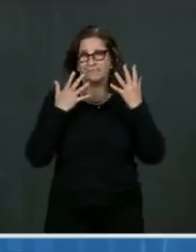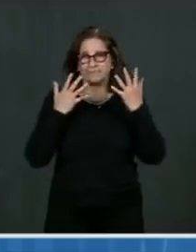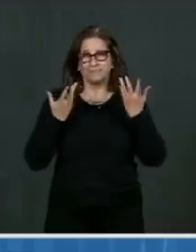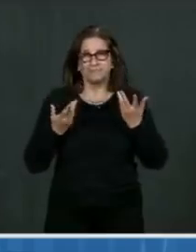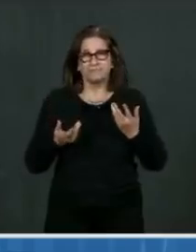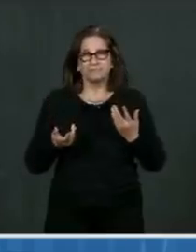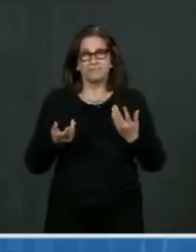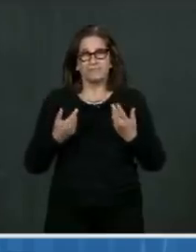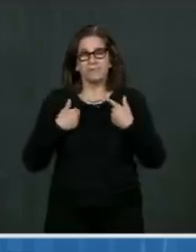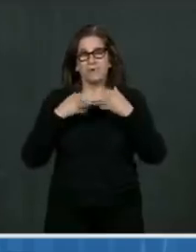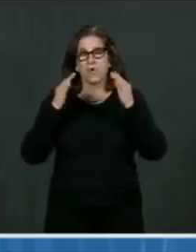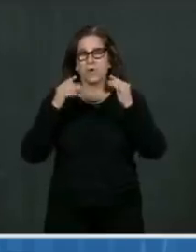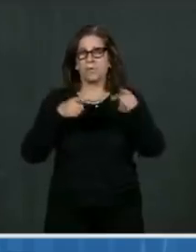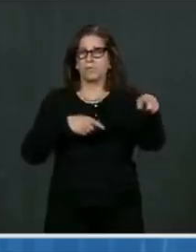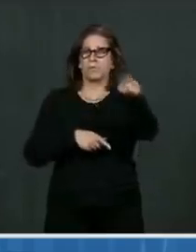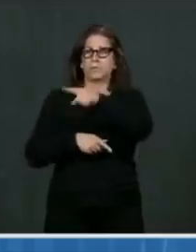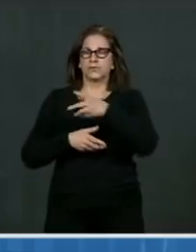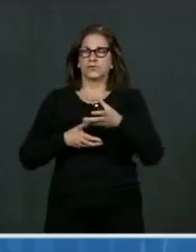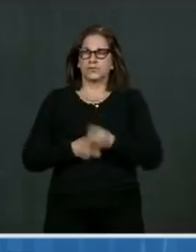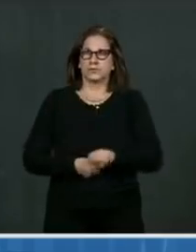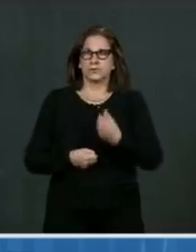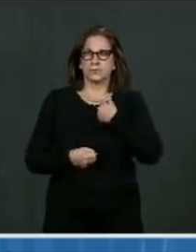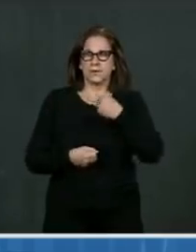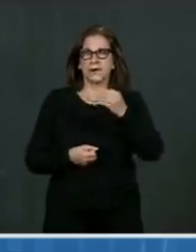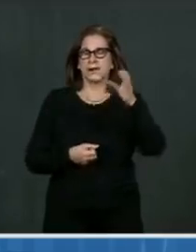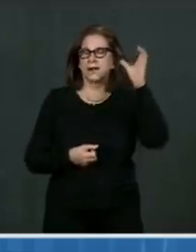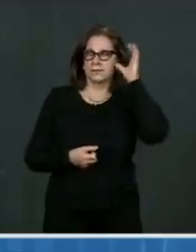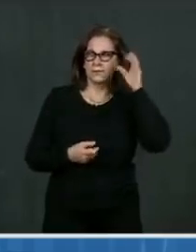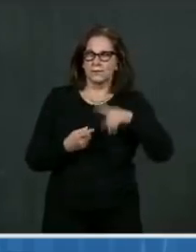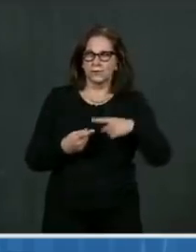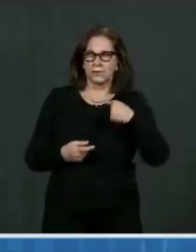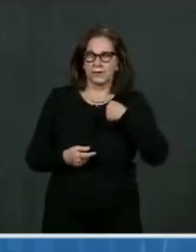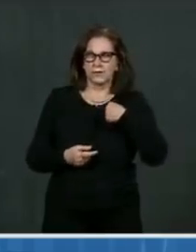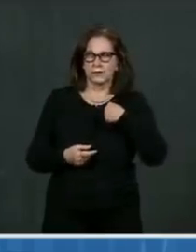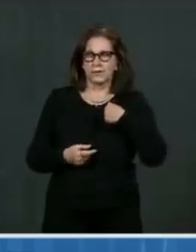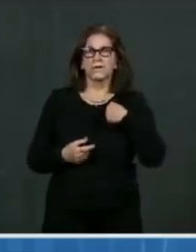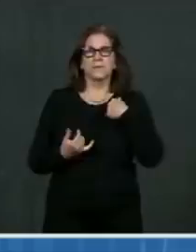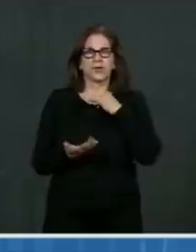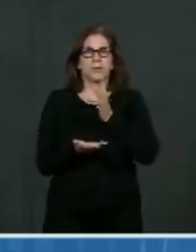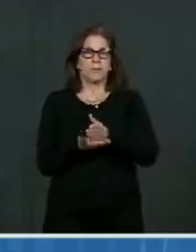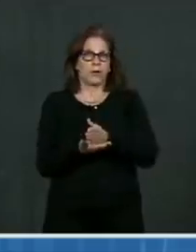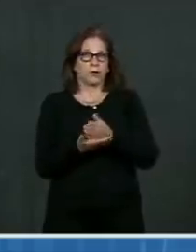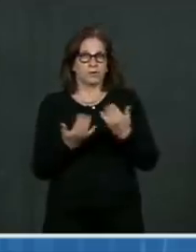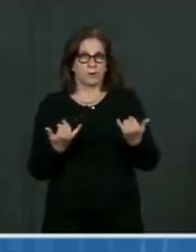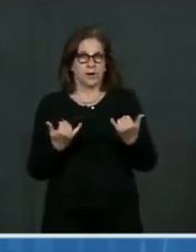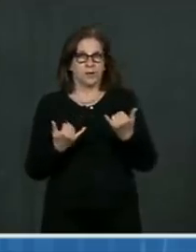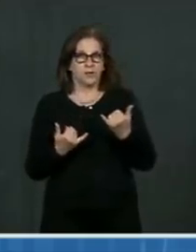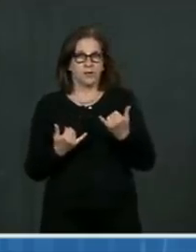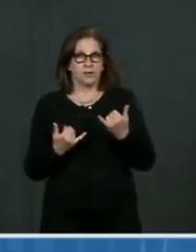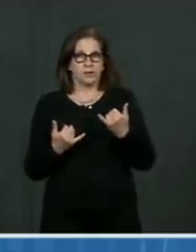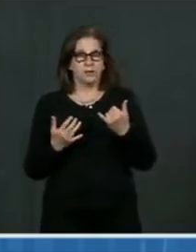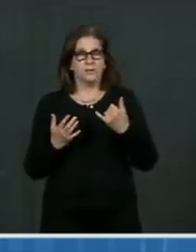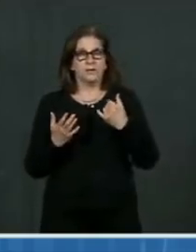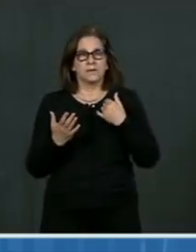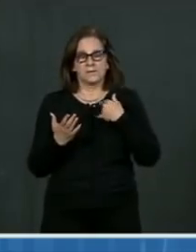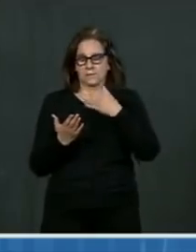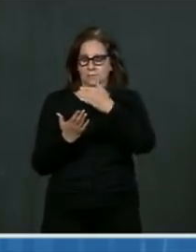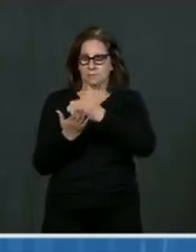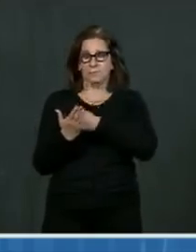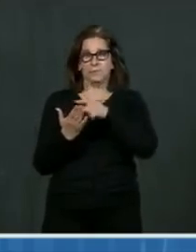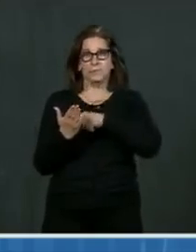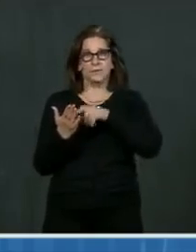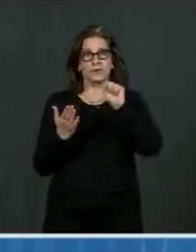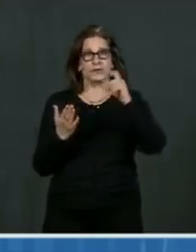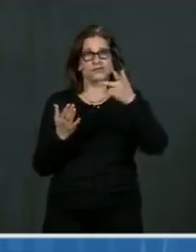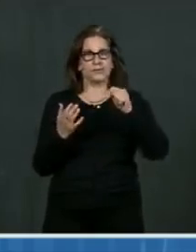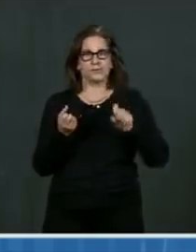I'm going to pause here. I'm going to lose the script and I'm going to reflect on the recurring feeling I have of impending doom. We